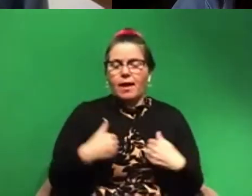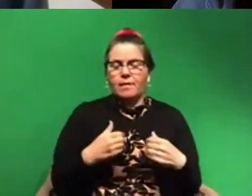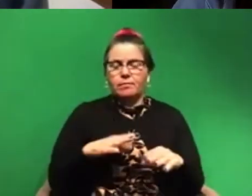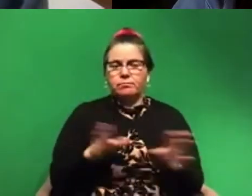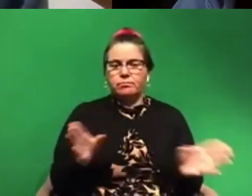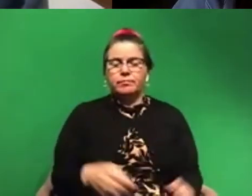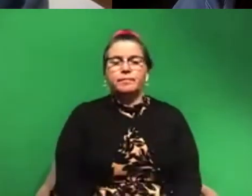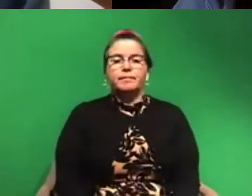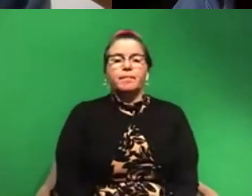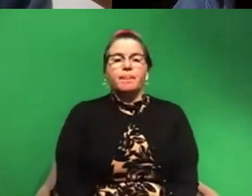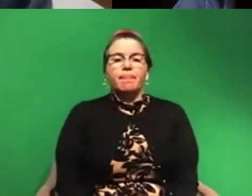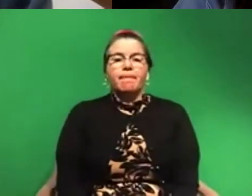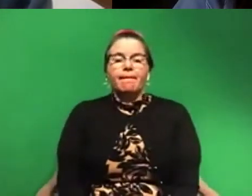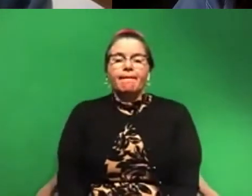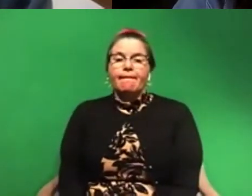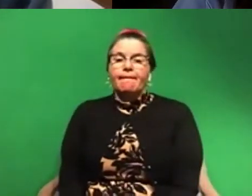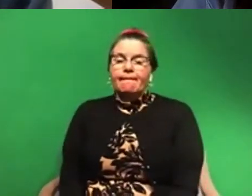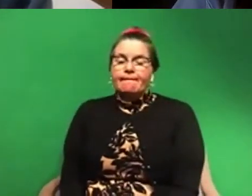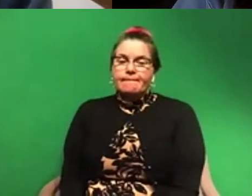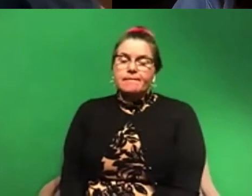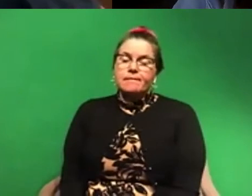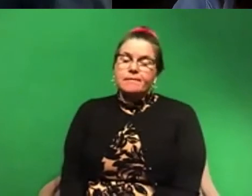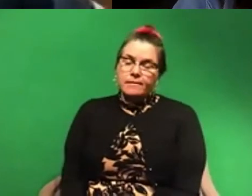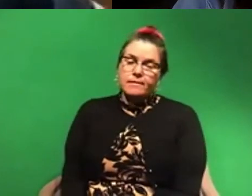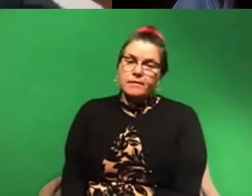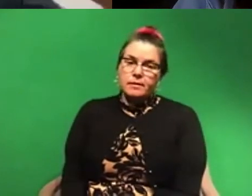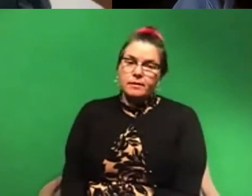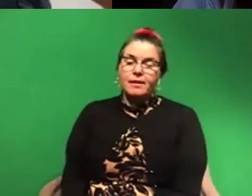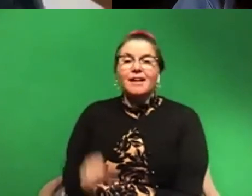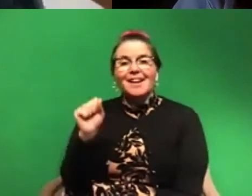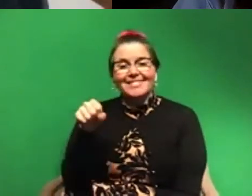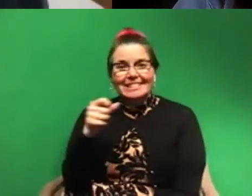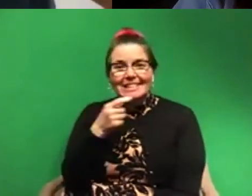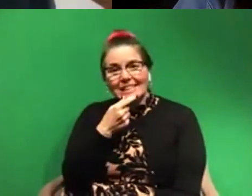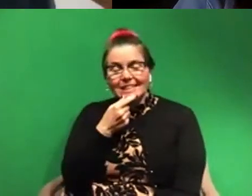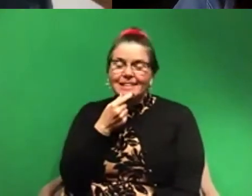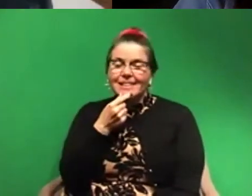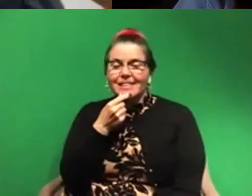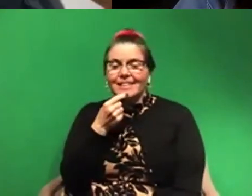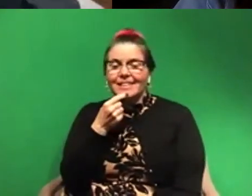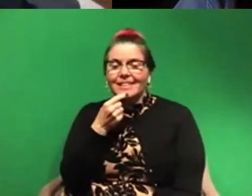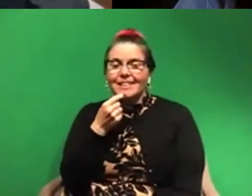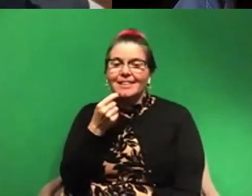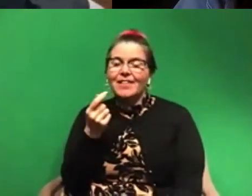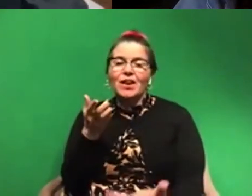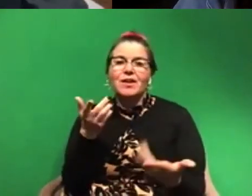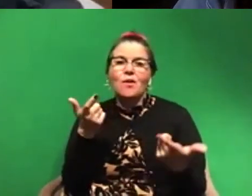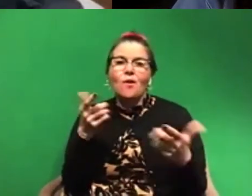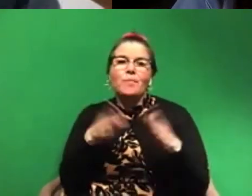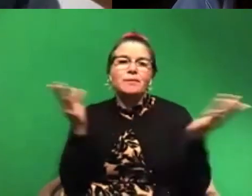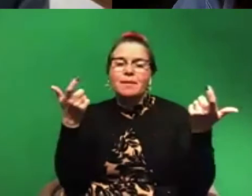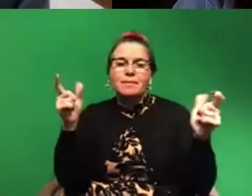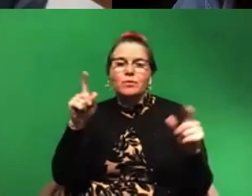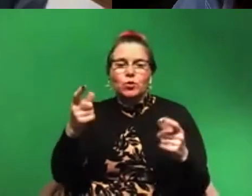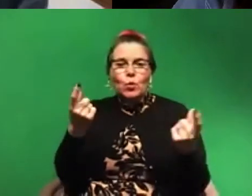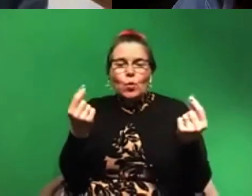So yeah, that, that opens up the whole question in a sense of what is biodiversity is one way of approaching